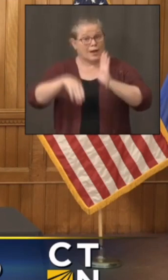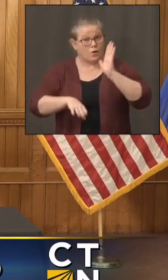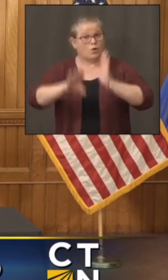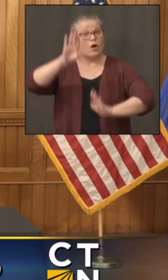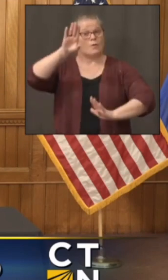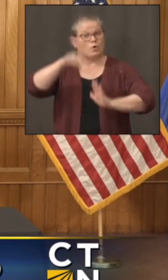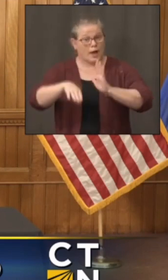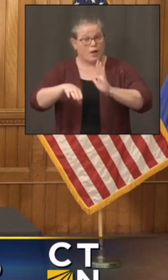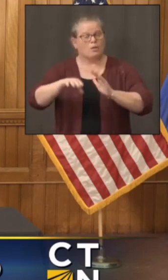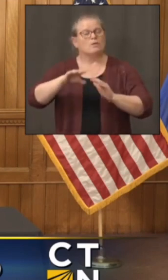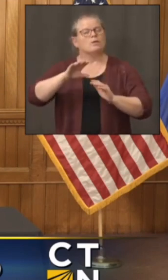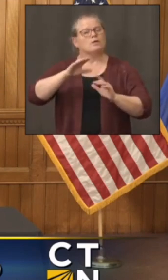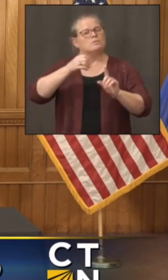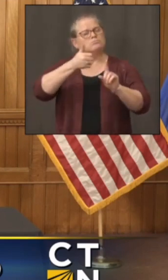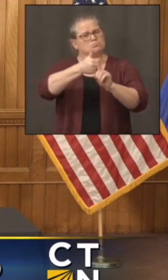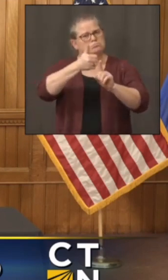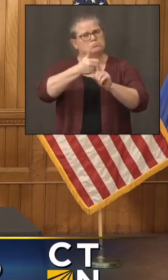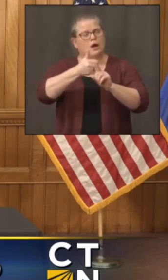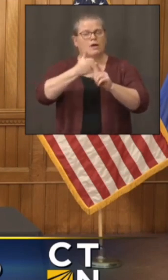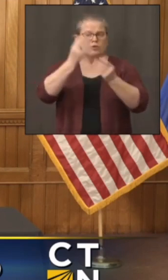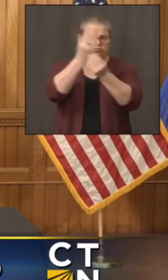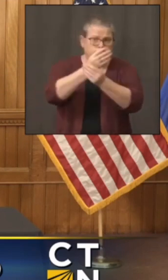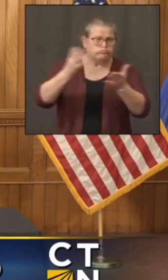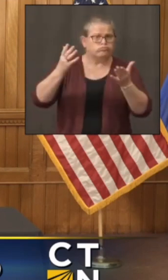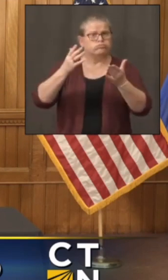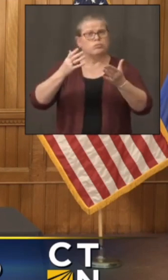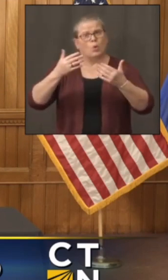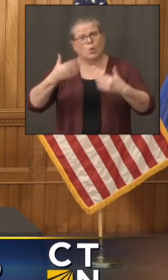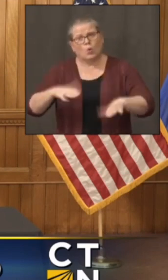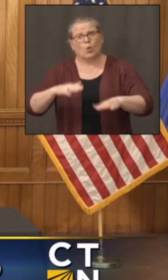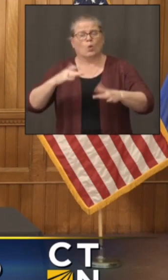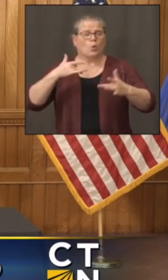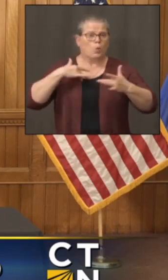something to be super worried about yet. So, can you hear